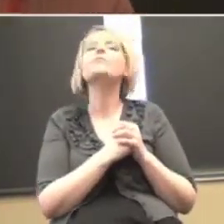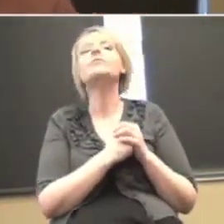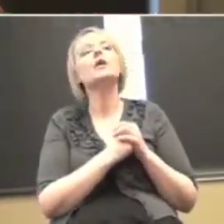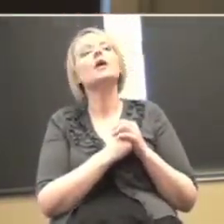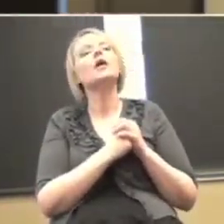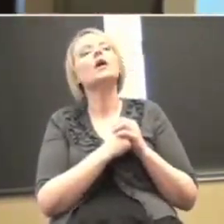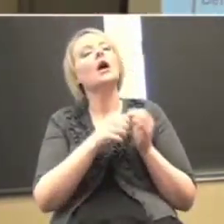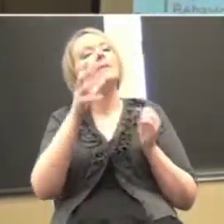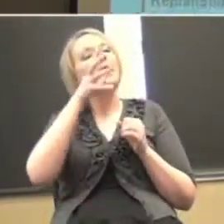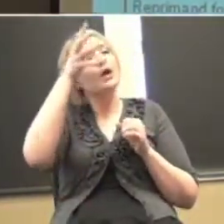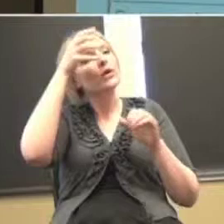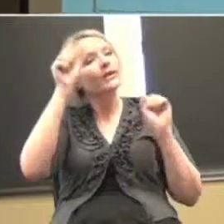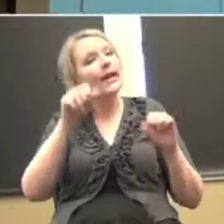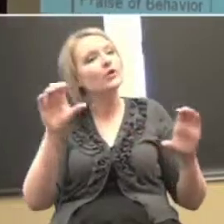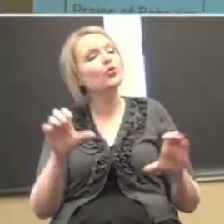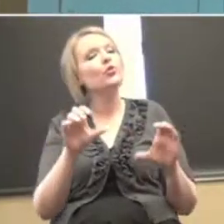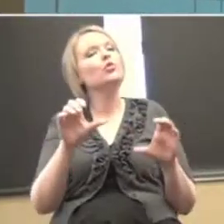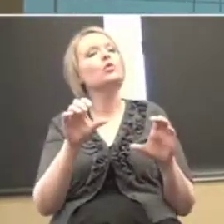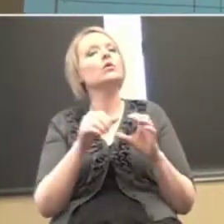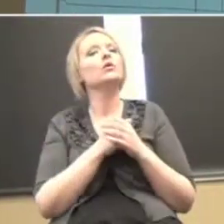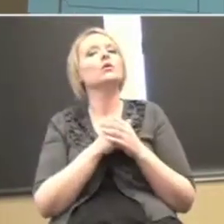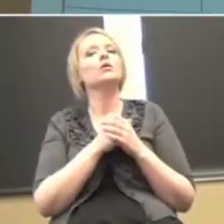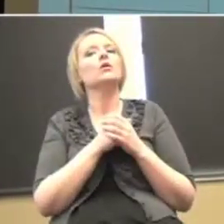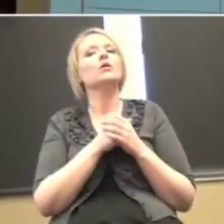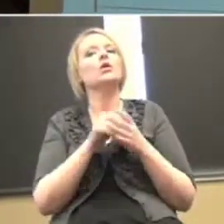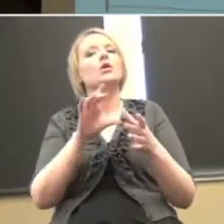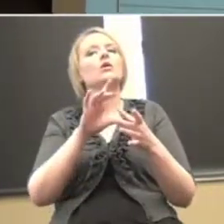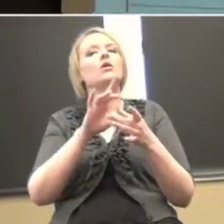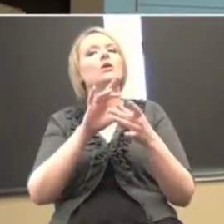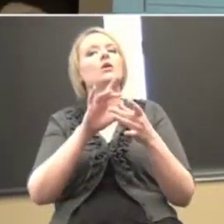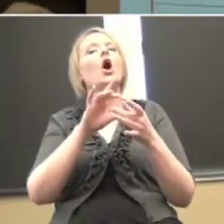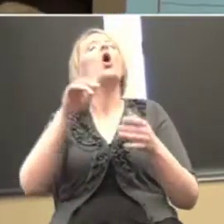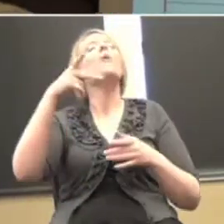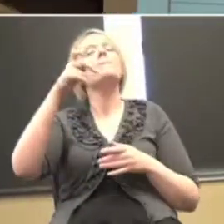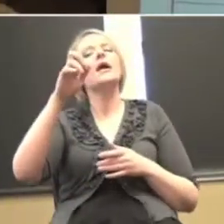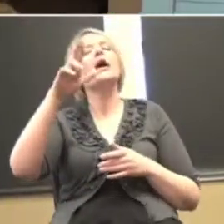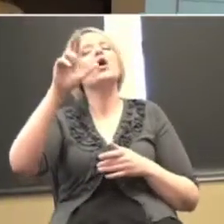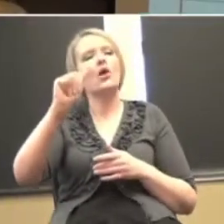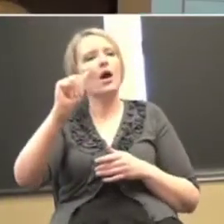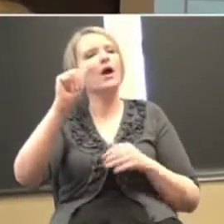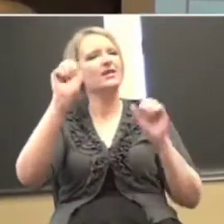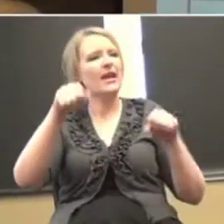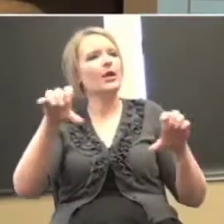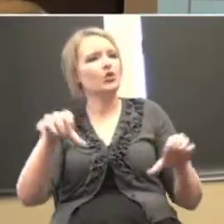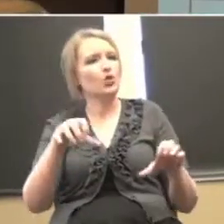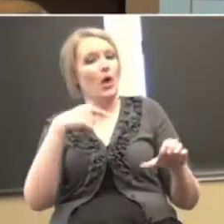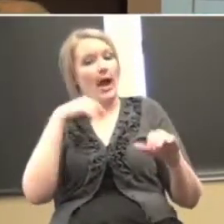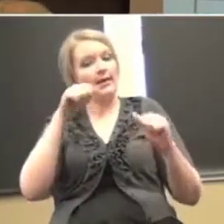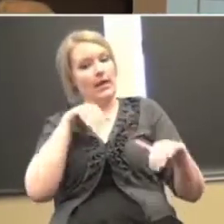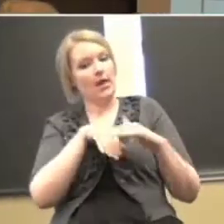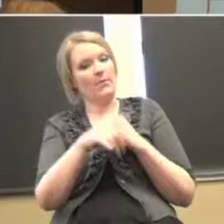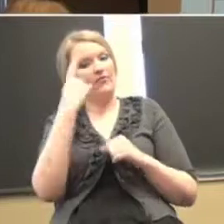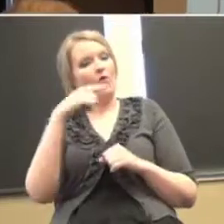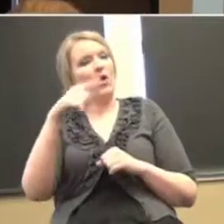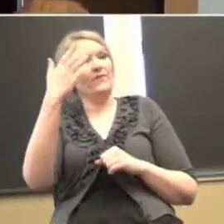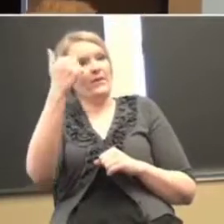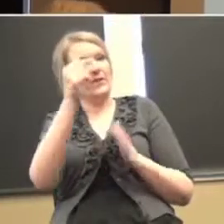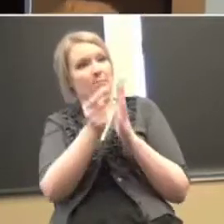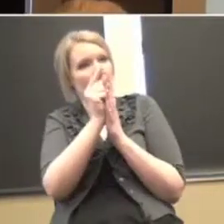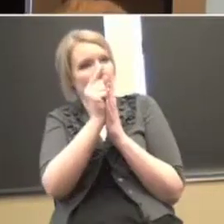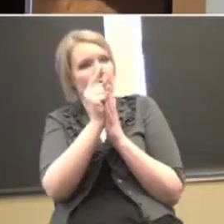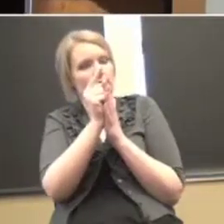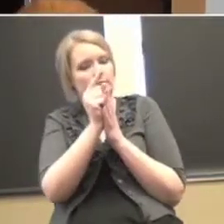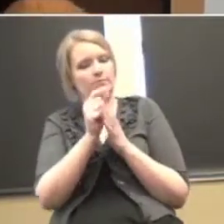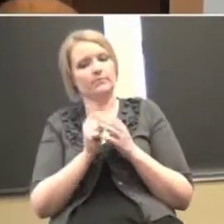para can do this, a related service person can come in, I can come in for 15 minutes in an exchange kind of